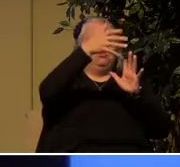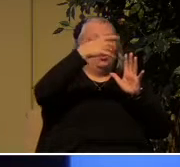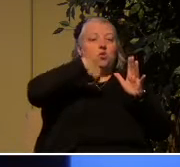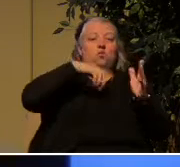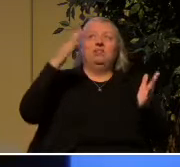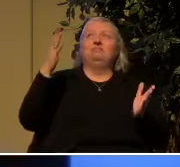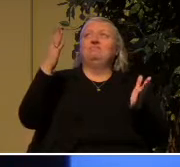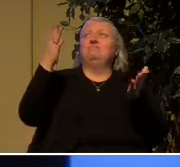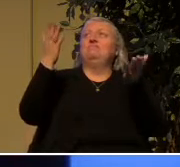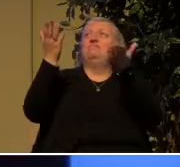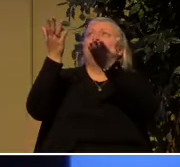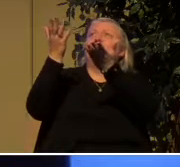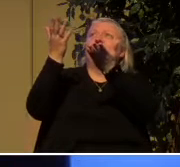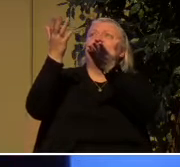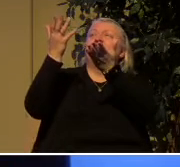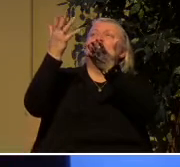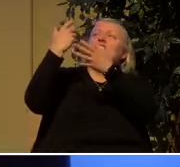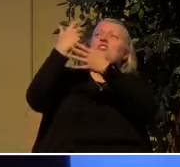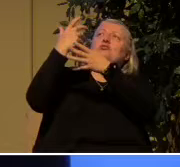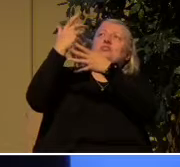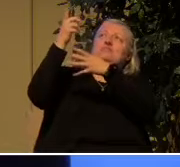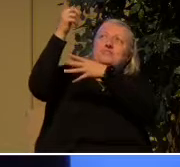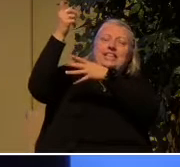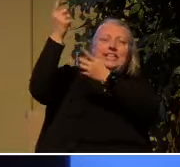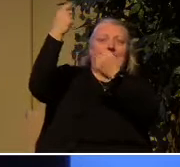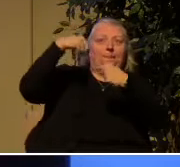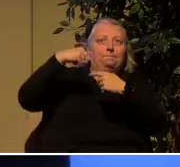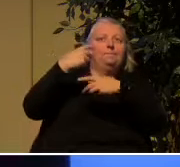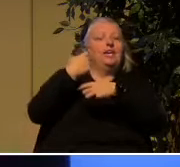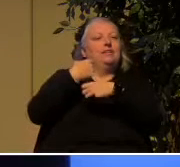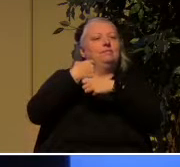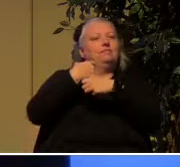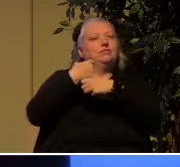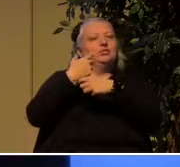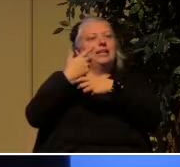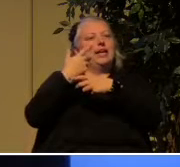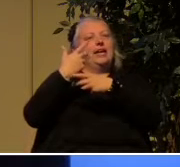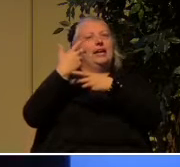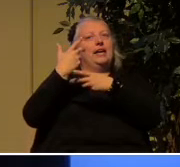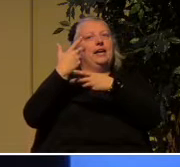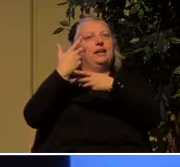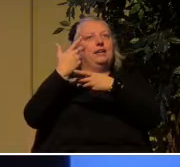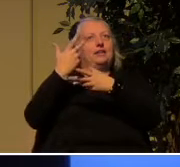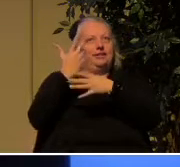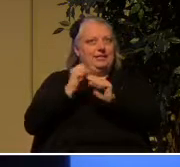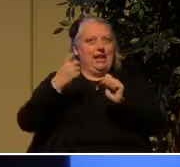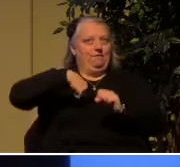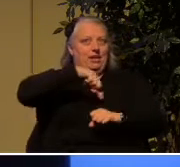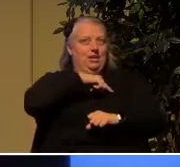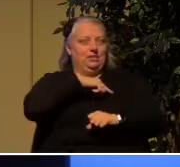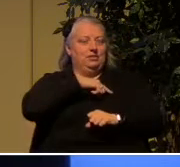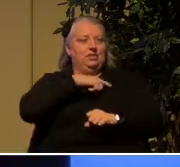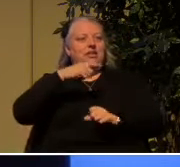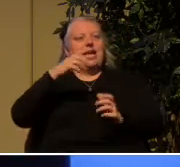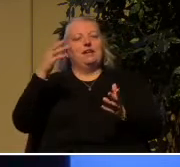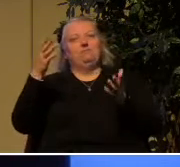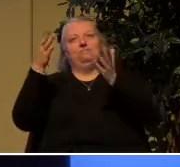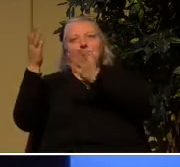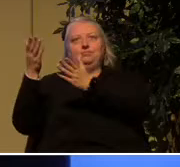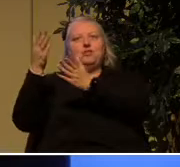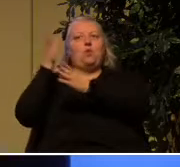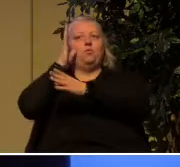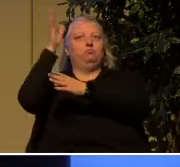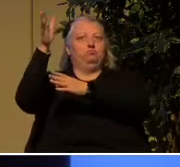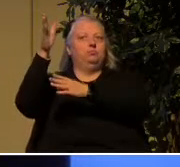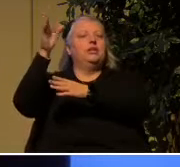one day he's going to make all things new and the summary of that message is that when we